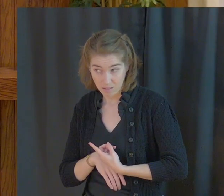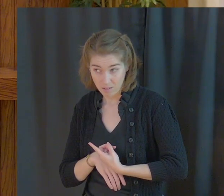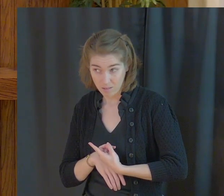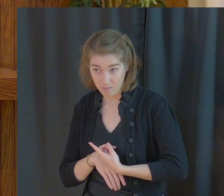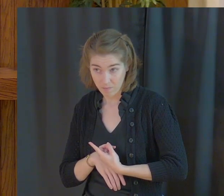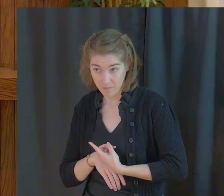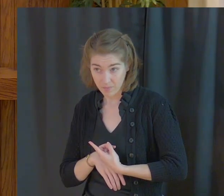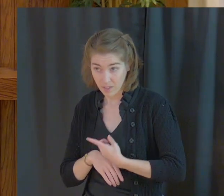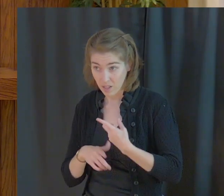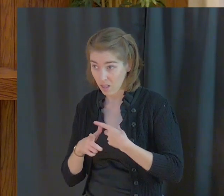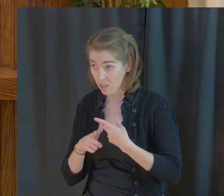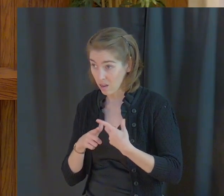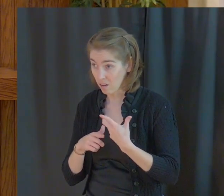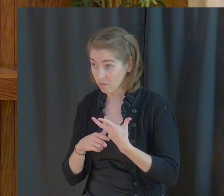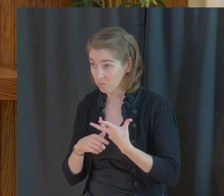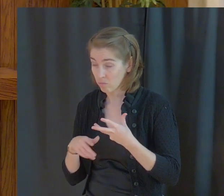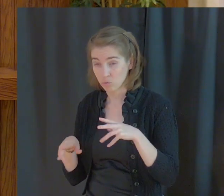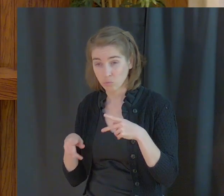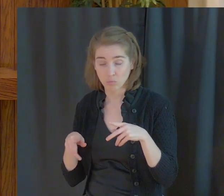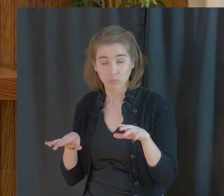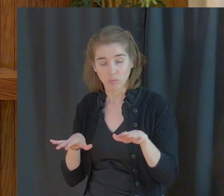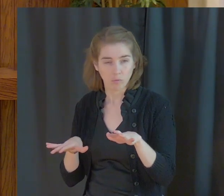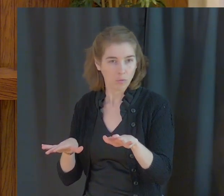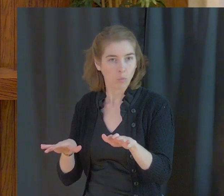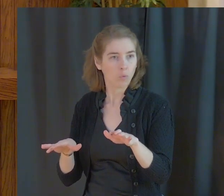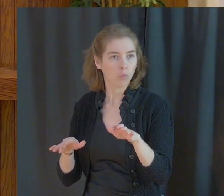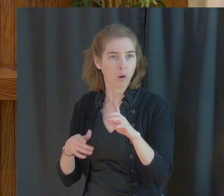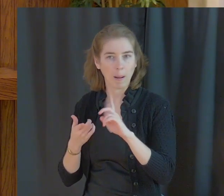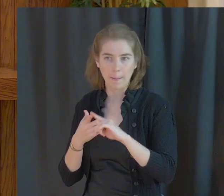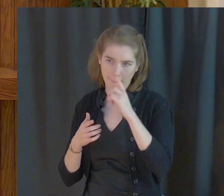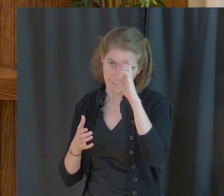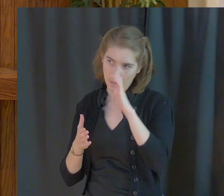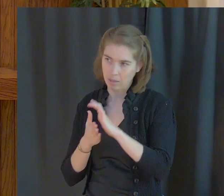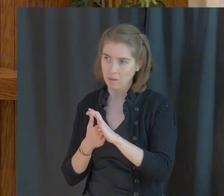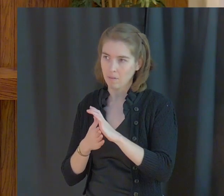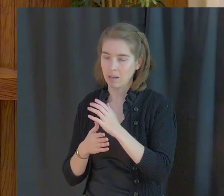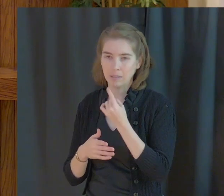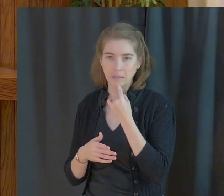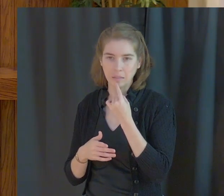and I go on my merry way, I believe that I have sinned.